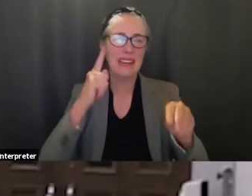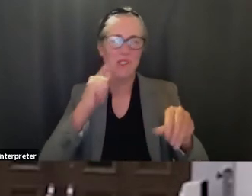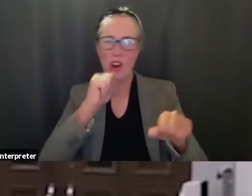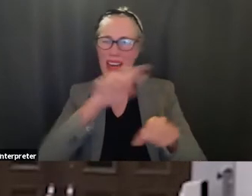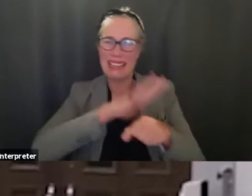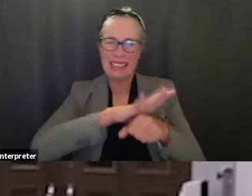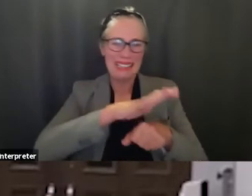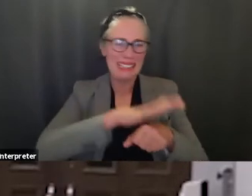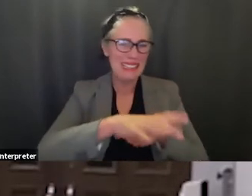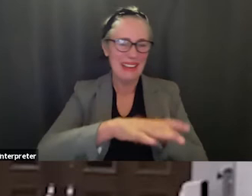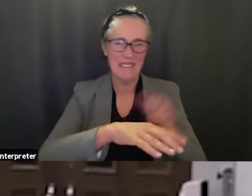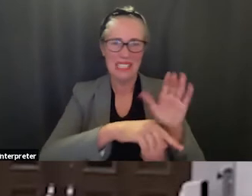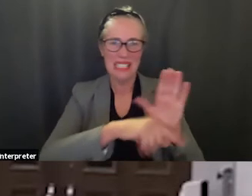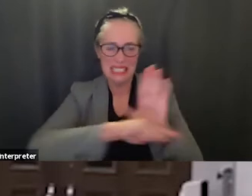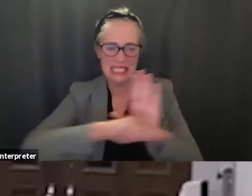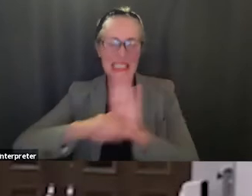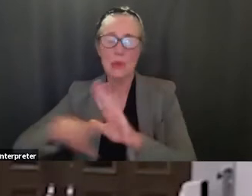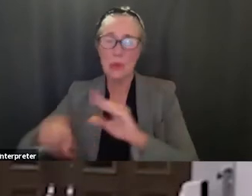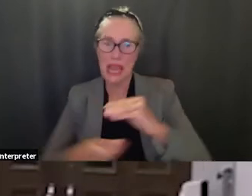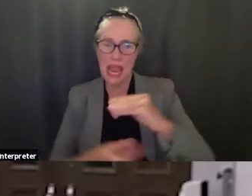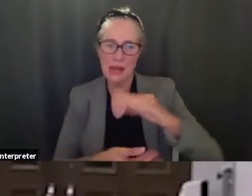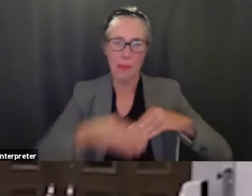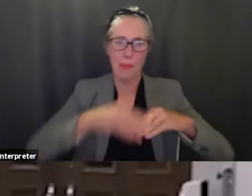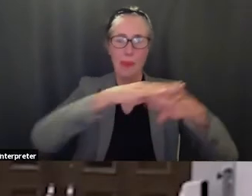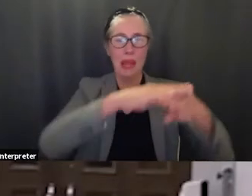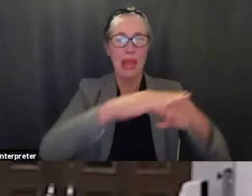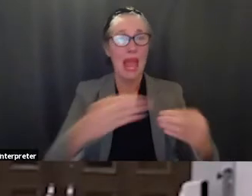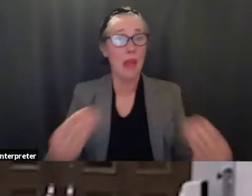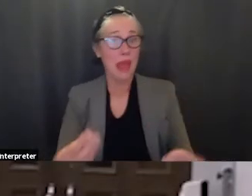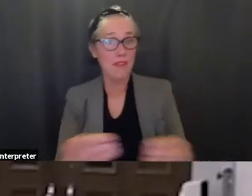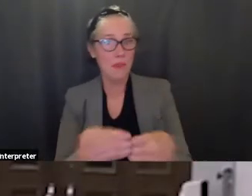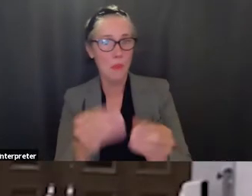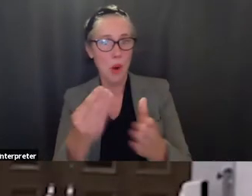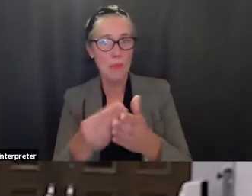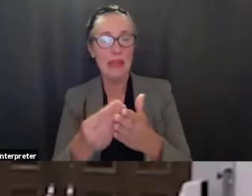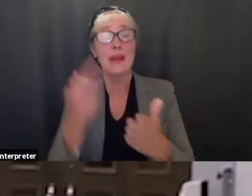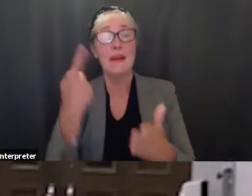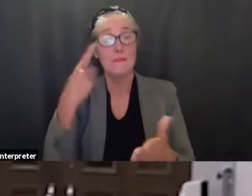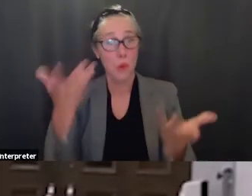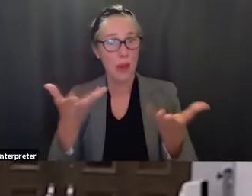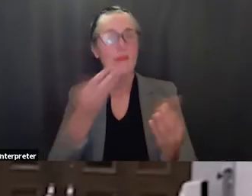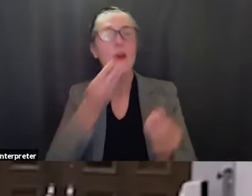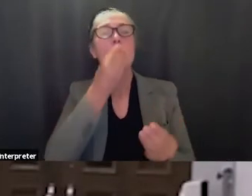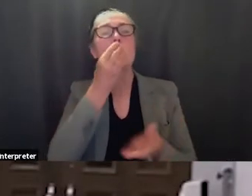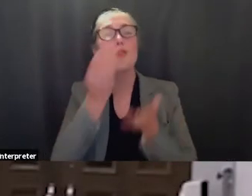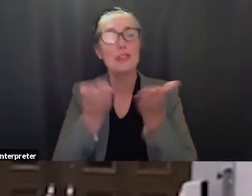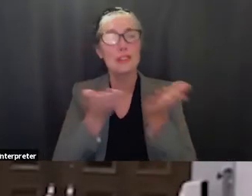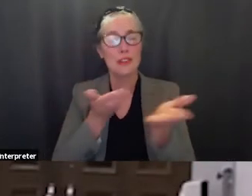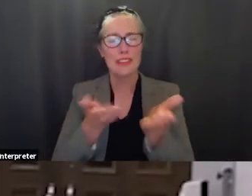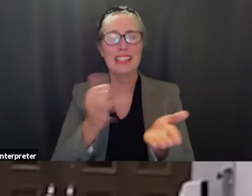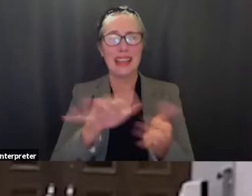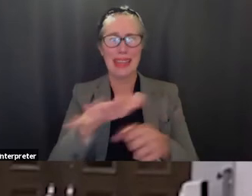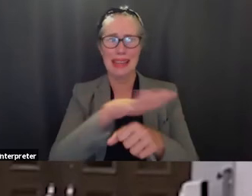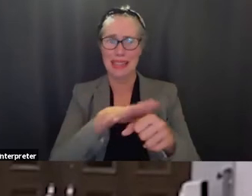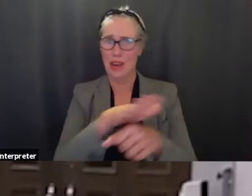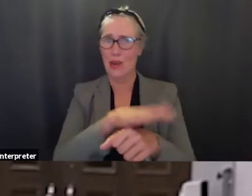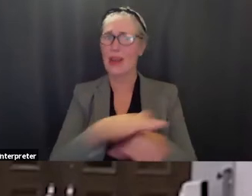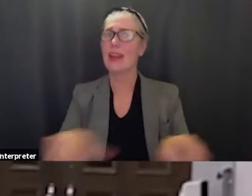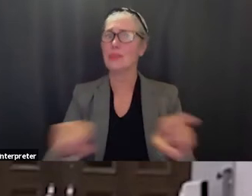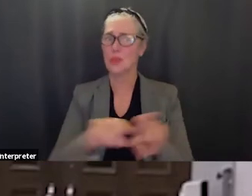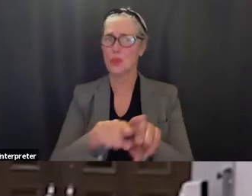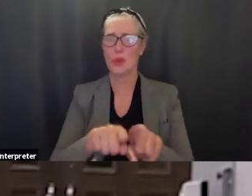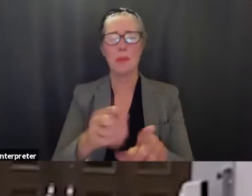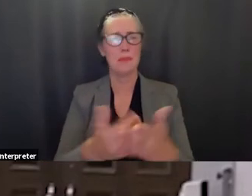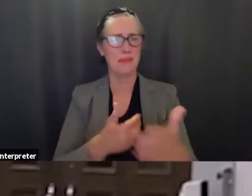in those areas we also have a little more money that's going to be coming in for food services which is also an area that we've we've had some